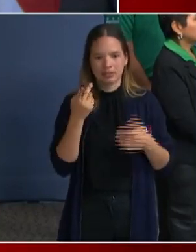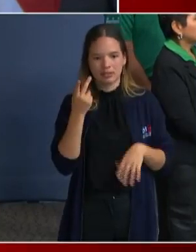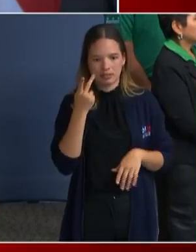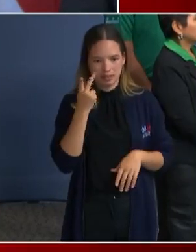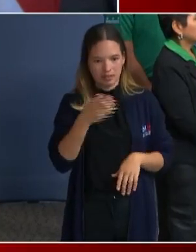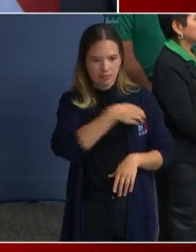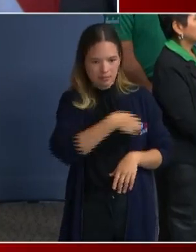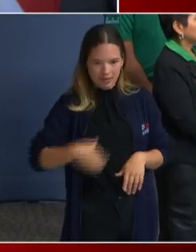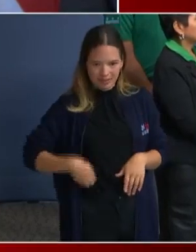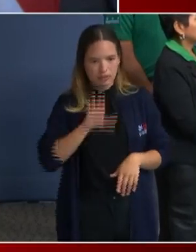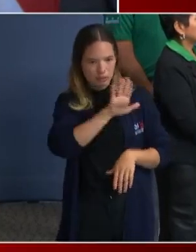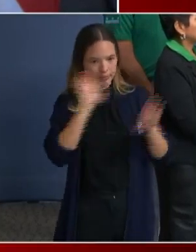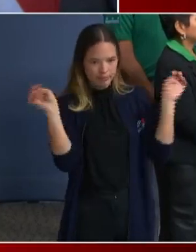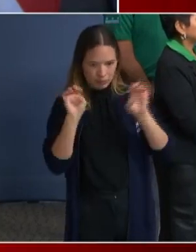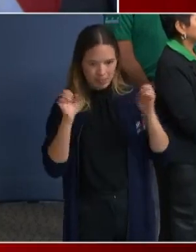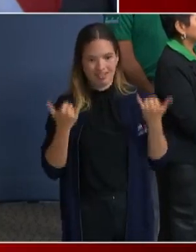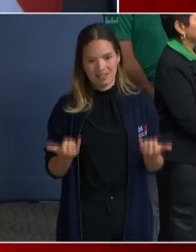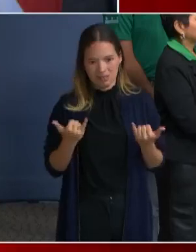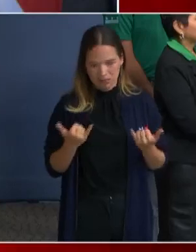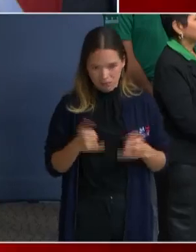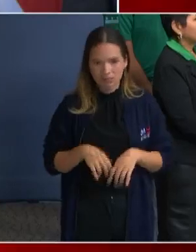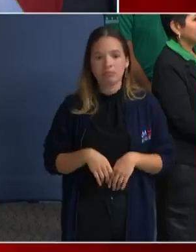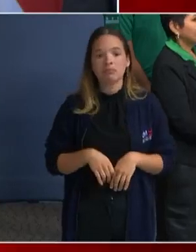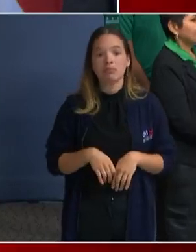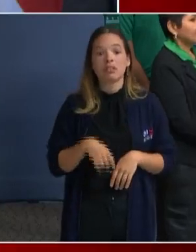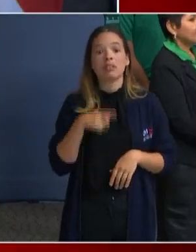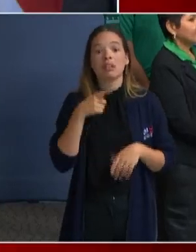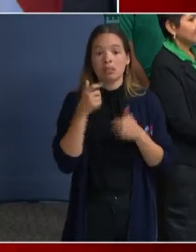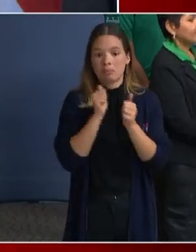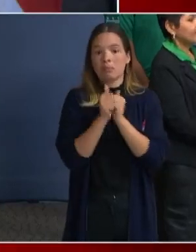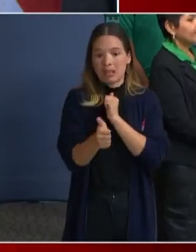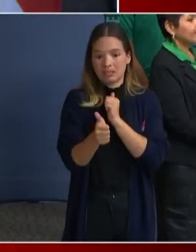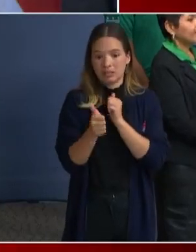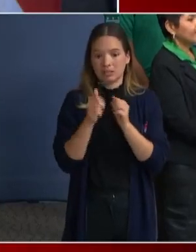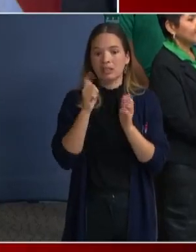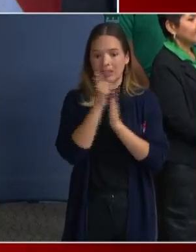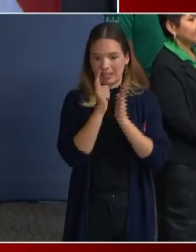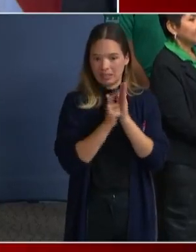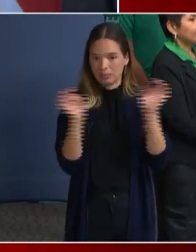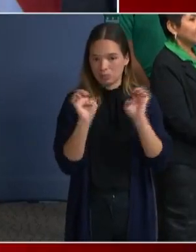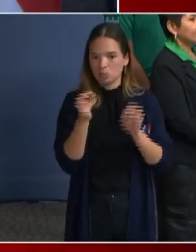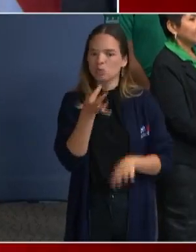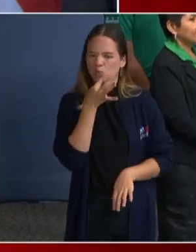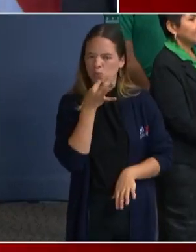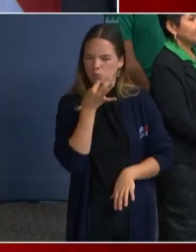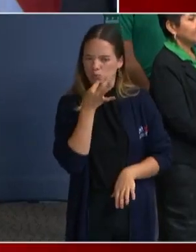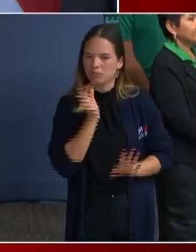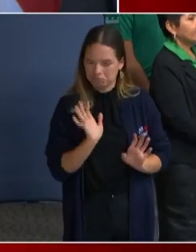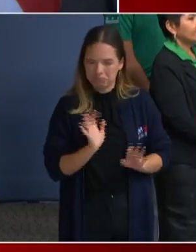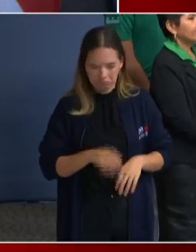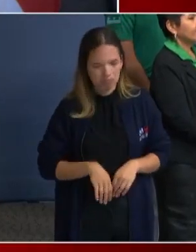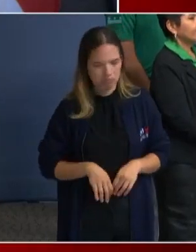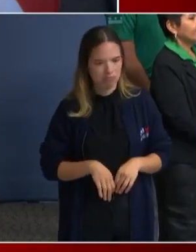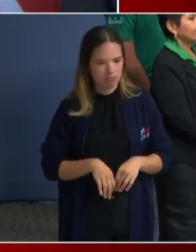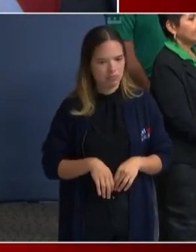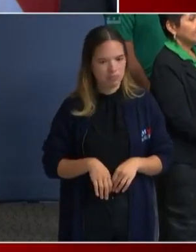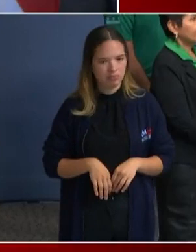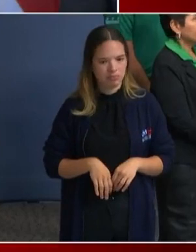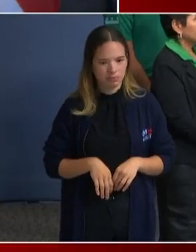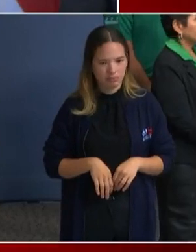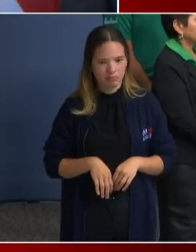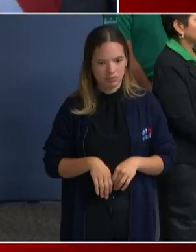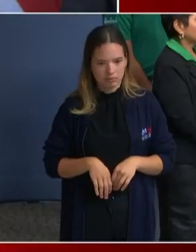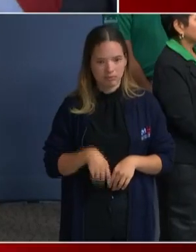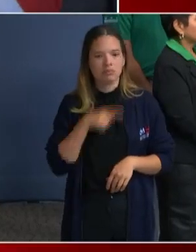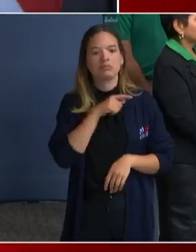her on getting the emergency legislation passed through the council as well. In July, I worked